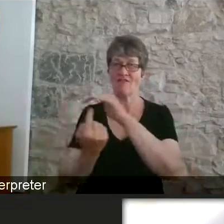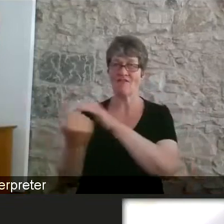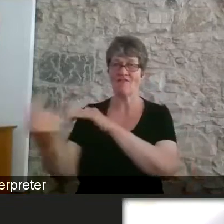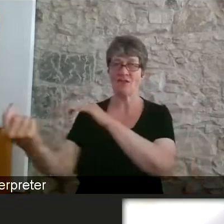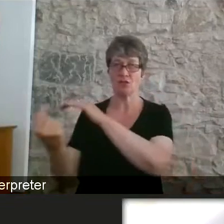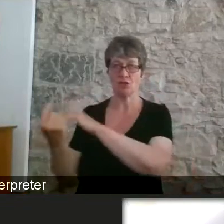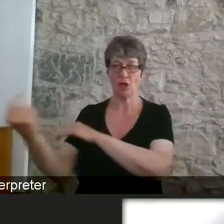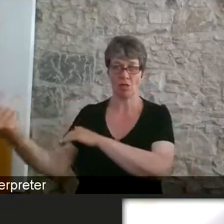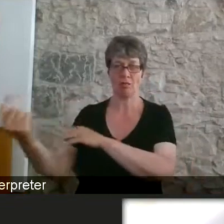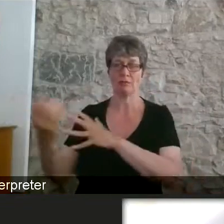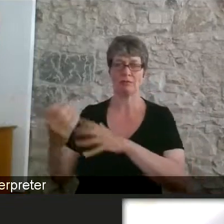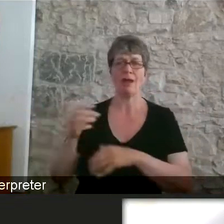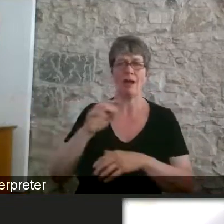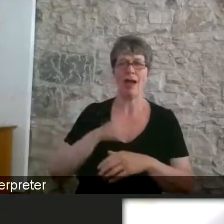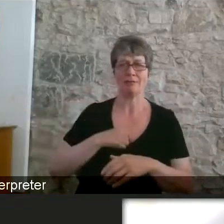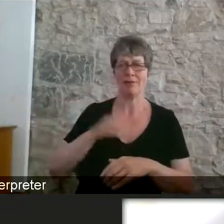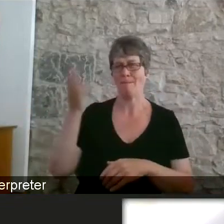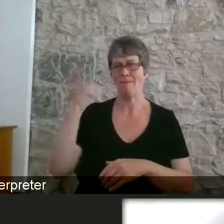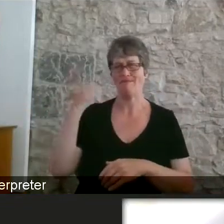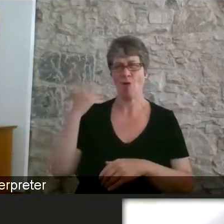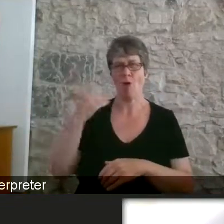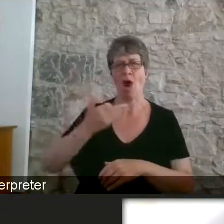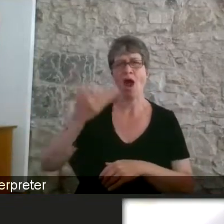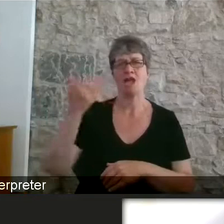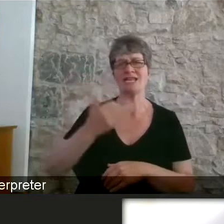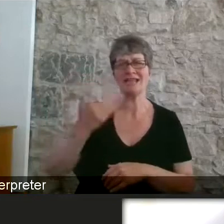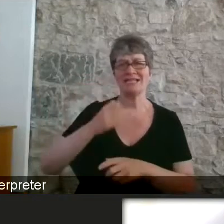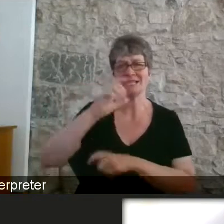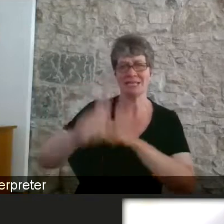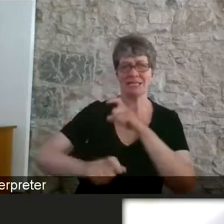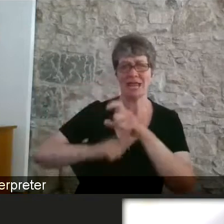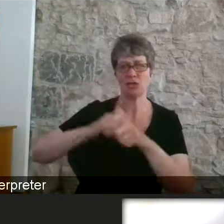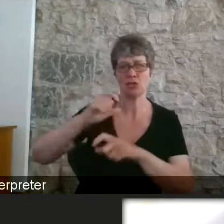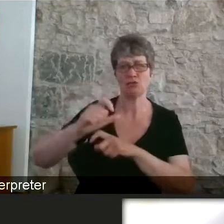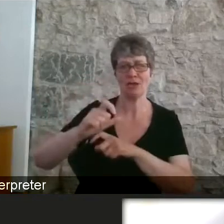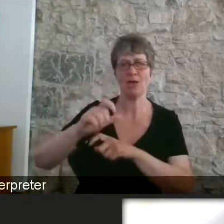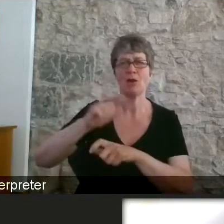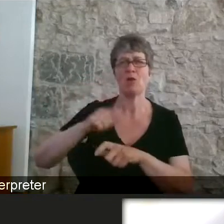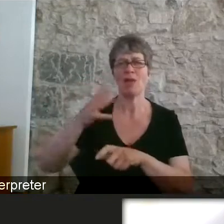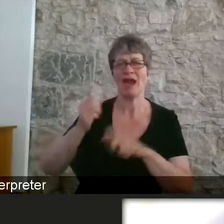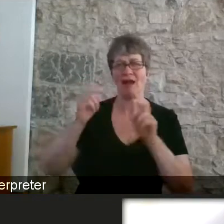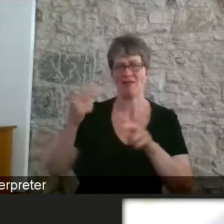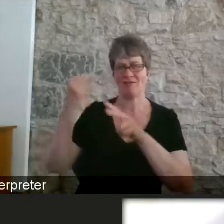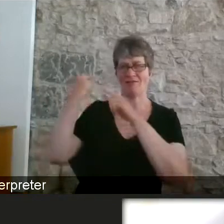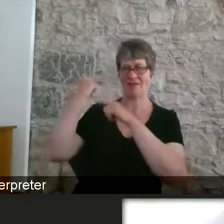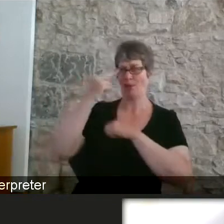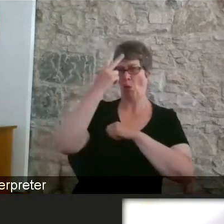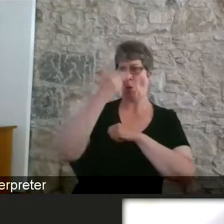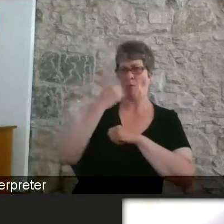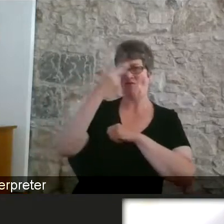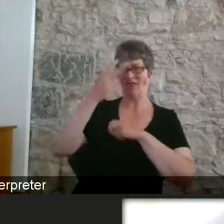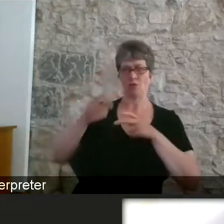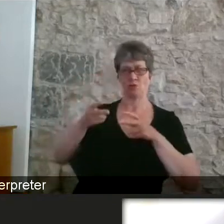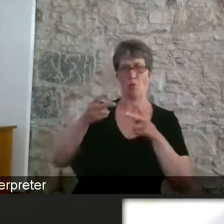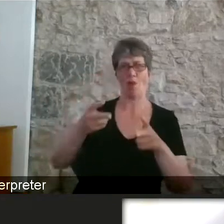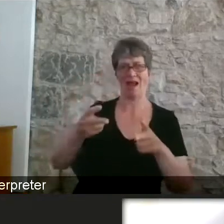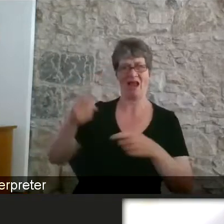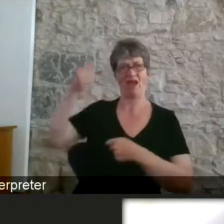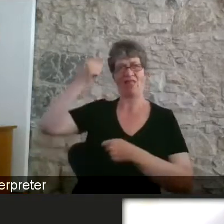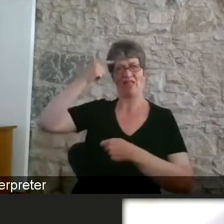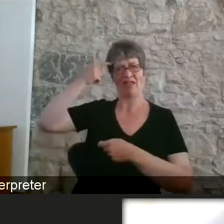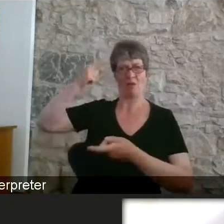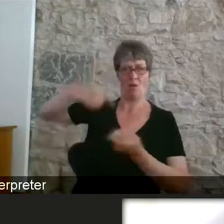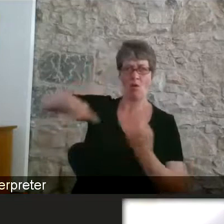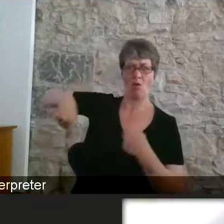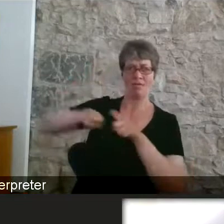got standardised workplaces with standardised equipment and the one size fits all and it doesn't I mean I said earlier